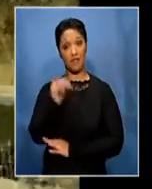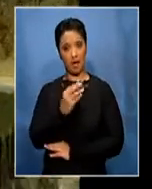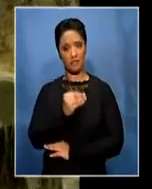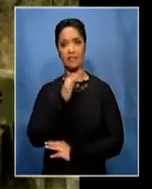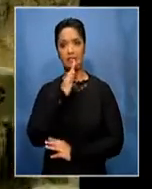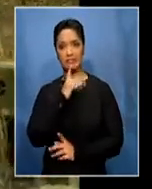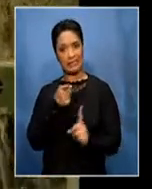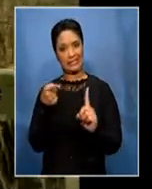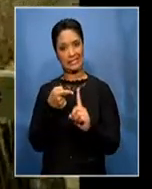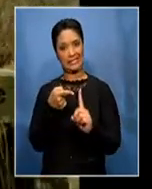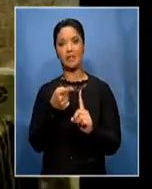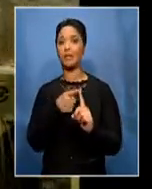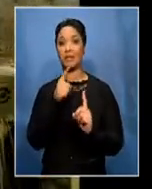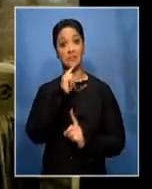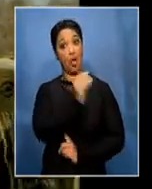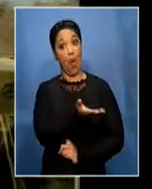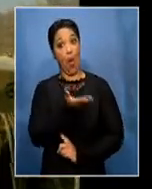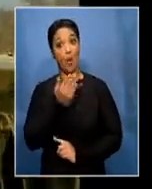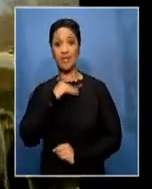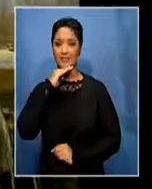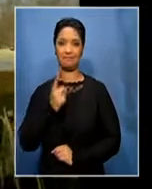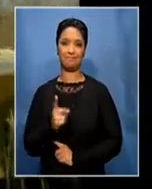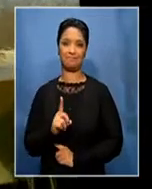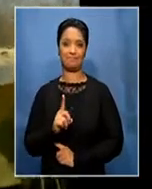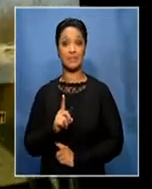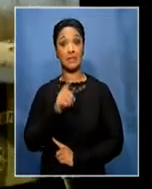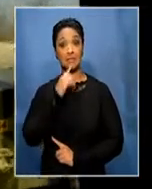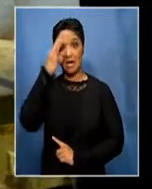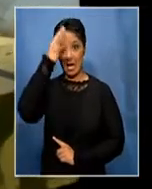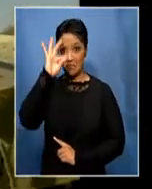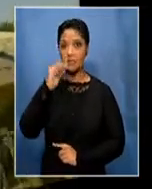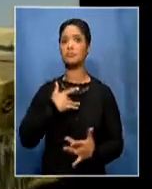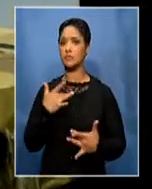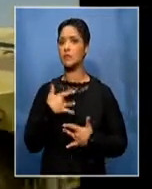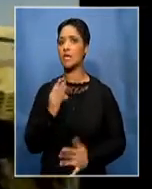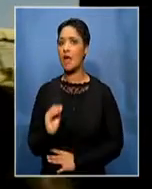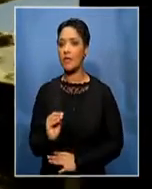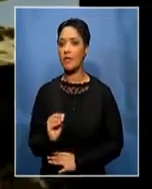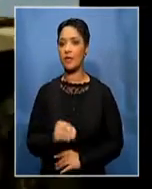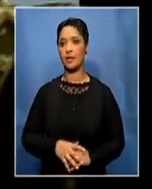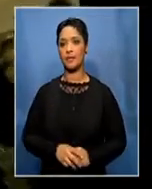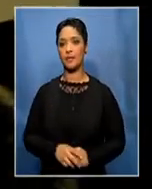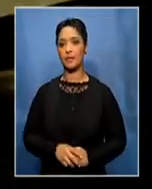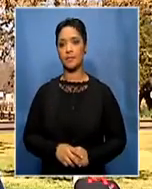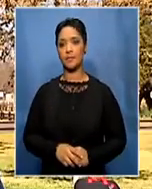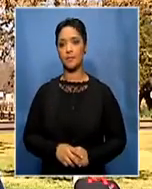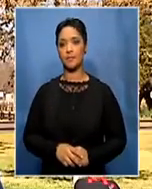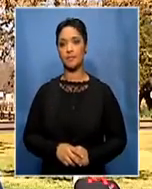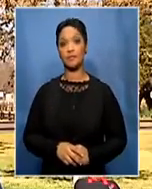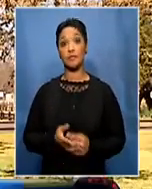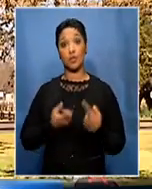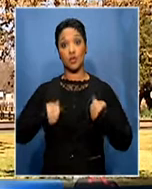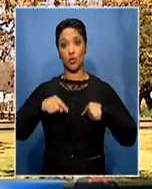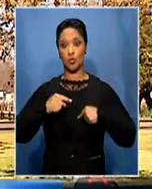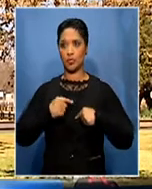client. But it's not placing enough orders. And government is concerned. We are engaging the